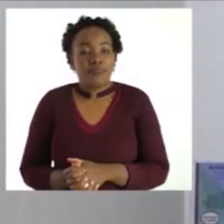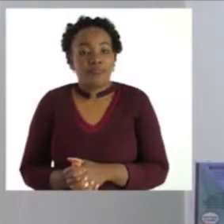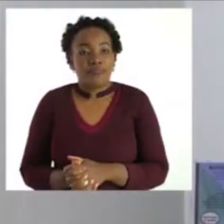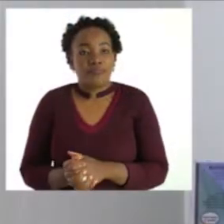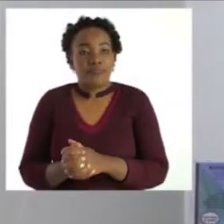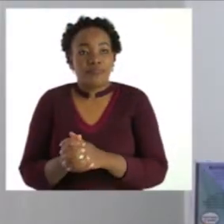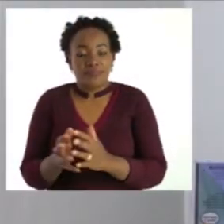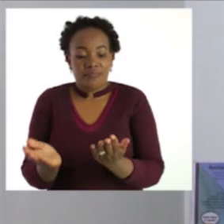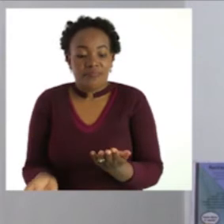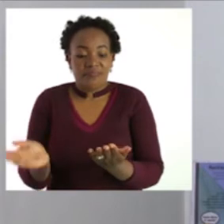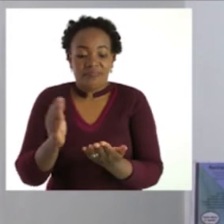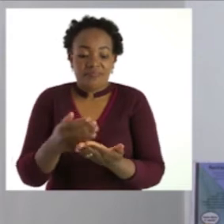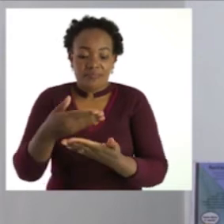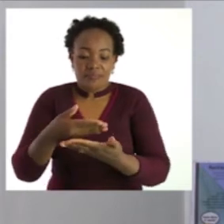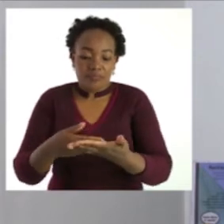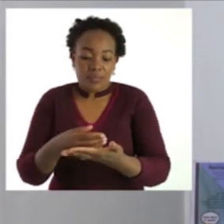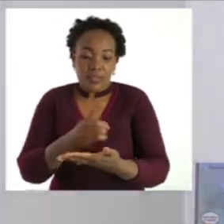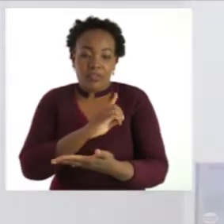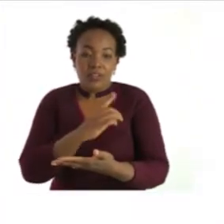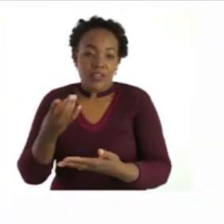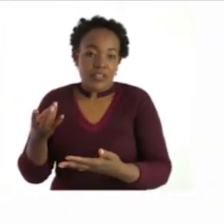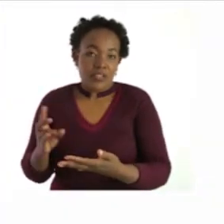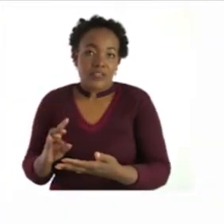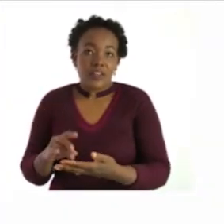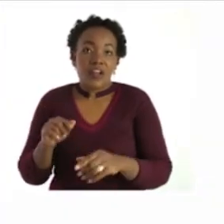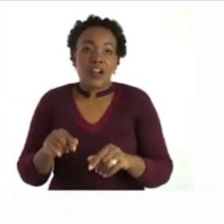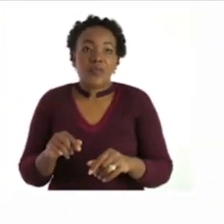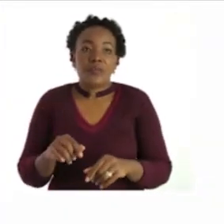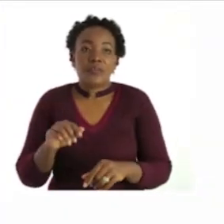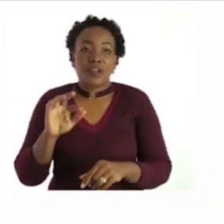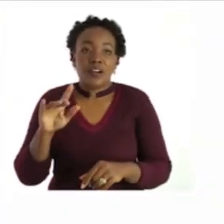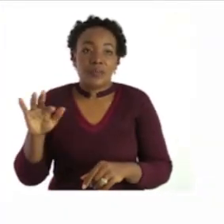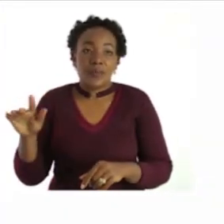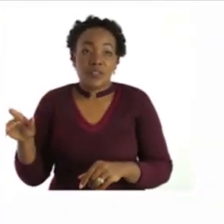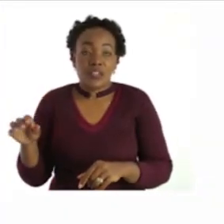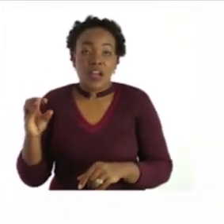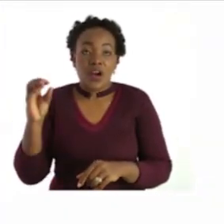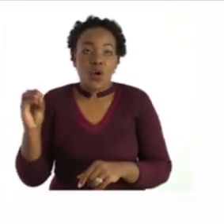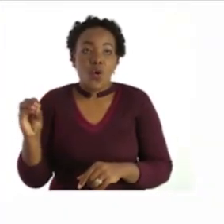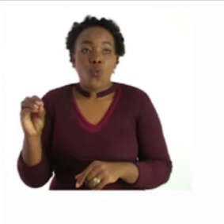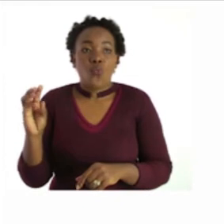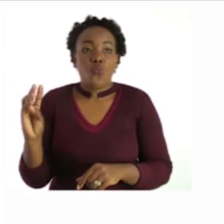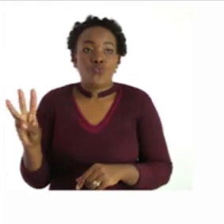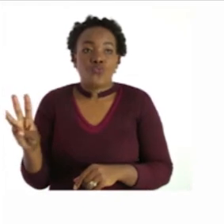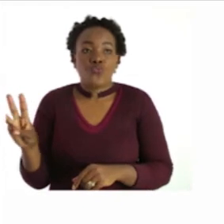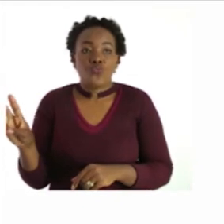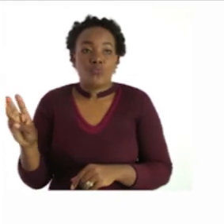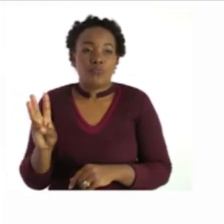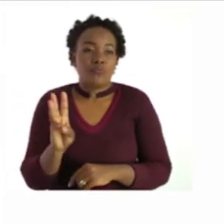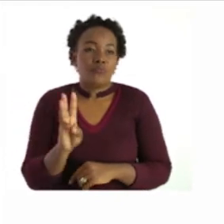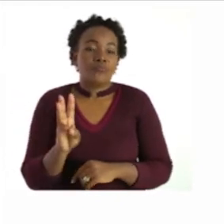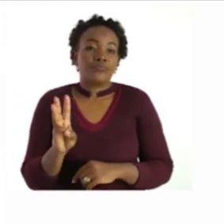let's now turn to page 17 where we are going to talk about sounds and today we are going to